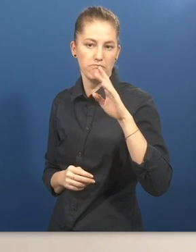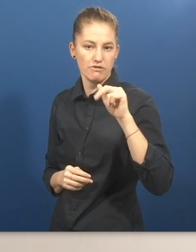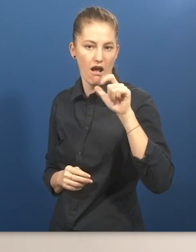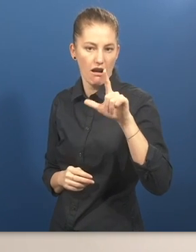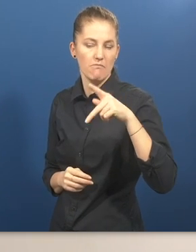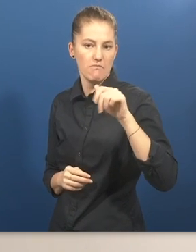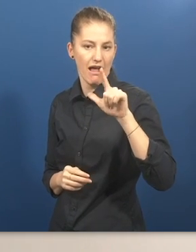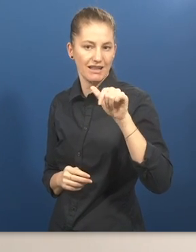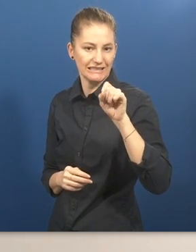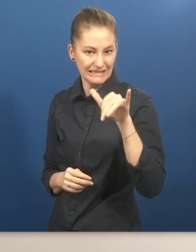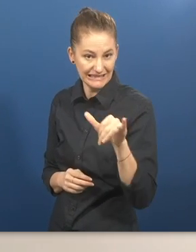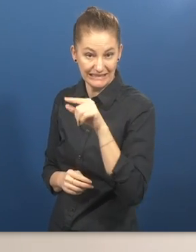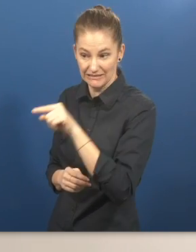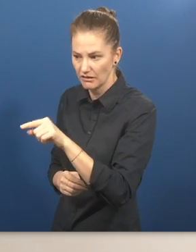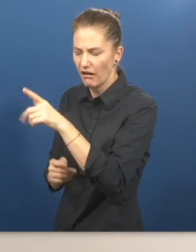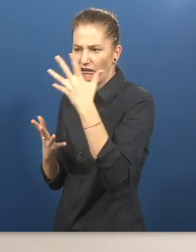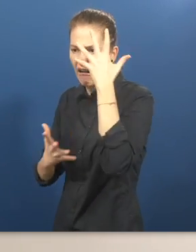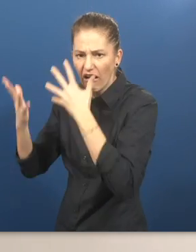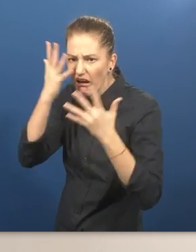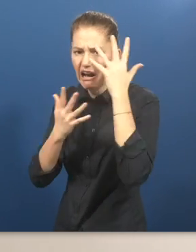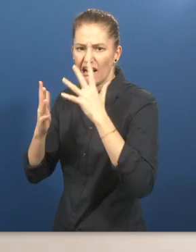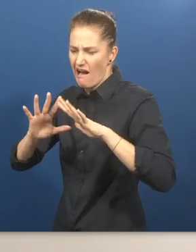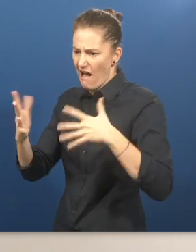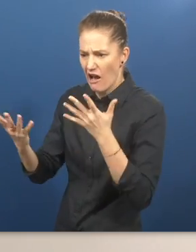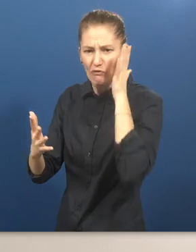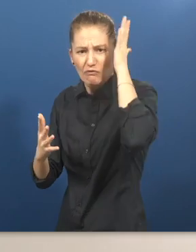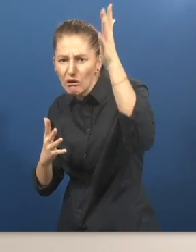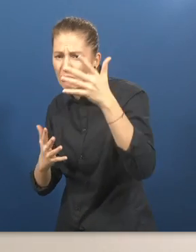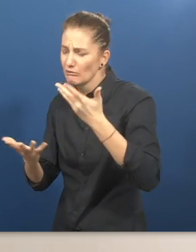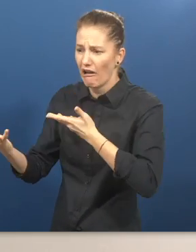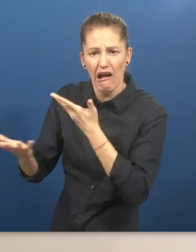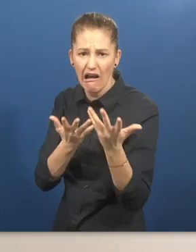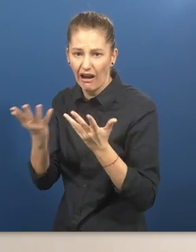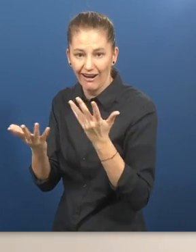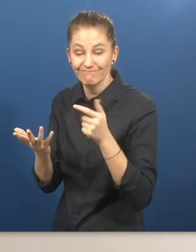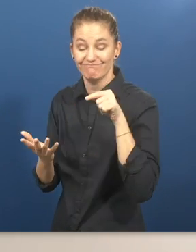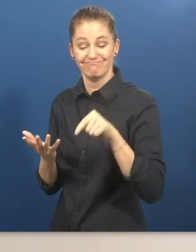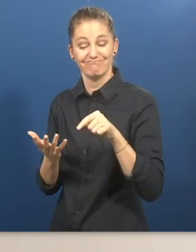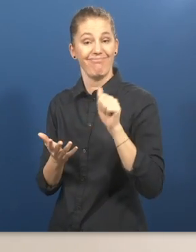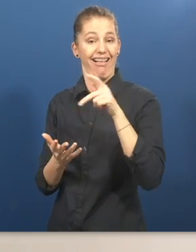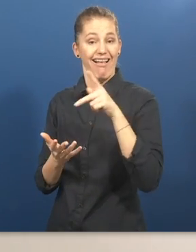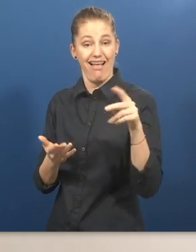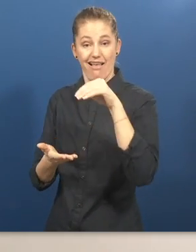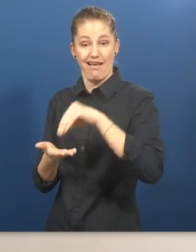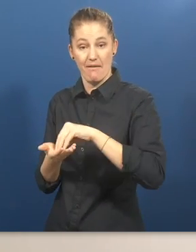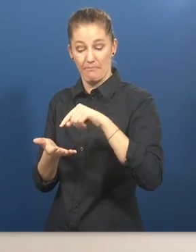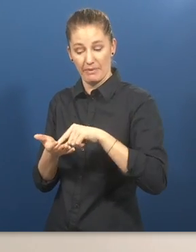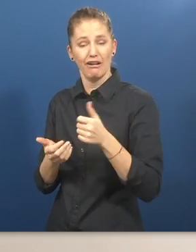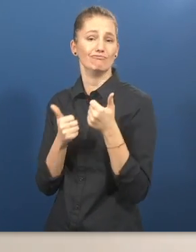Palsy, a lot of confusion, worry about the future. And the Re-App app